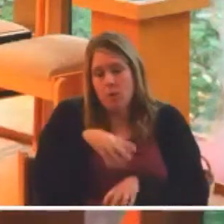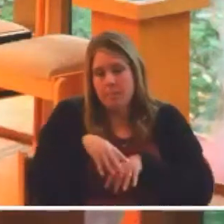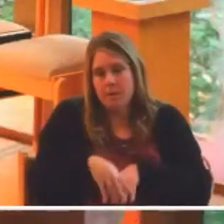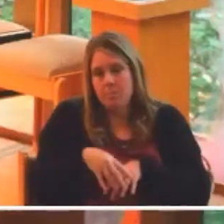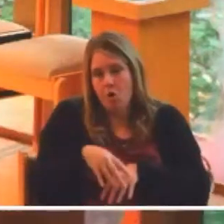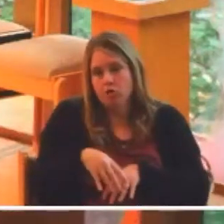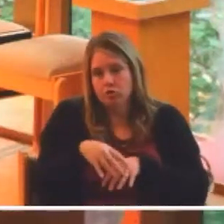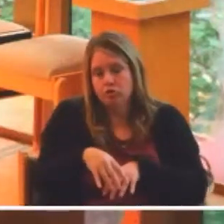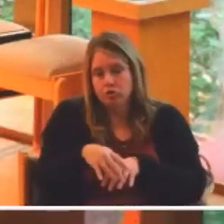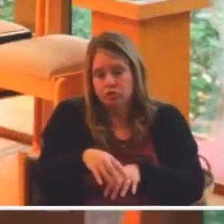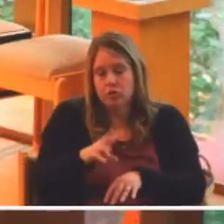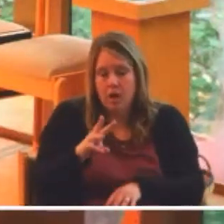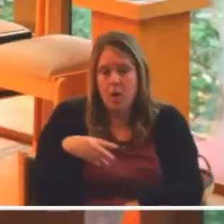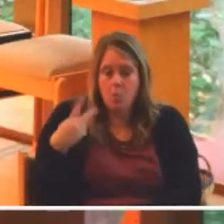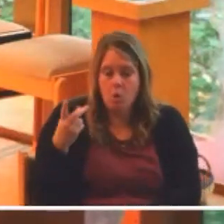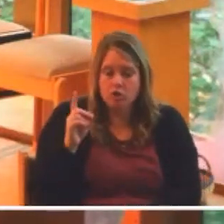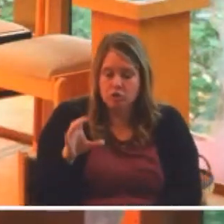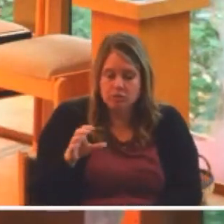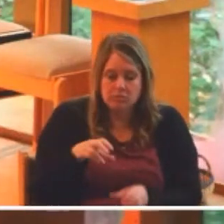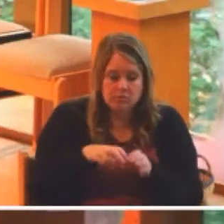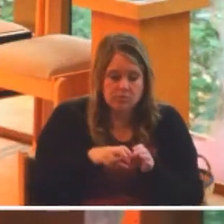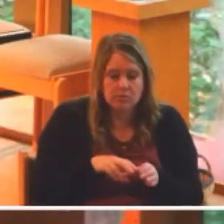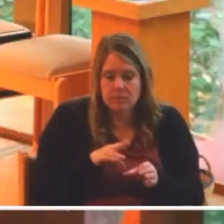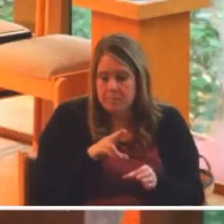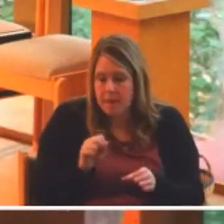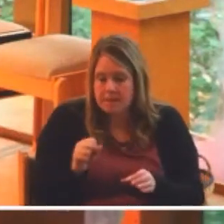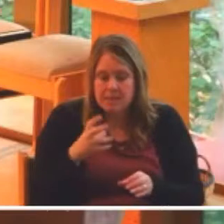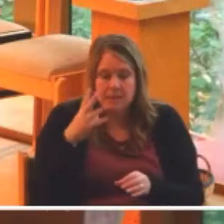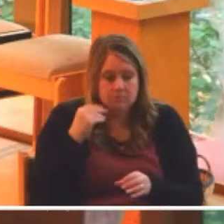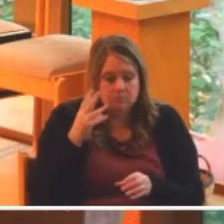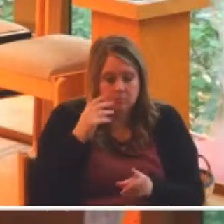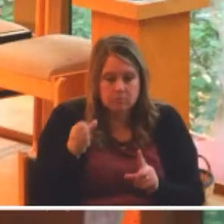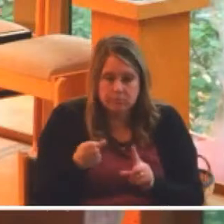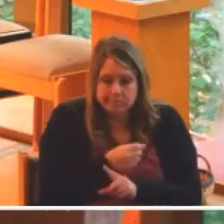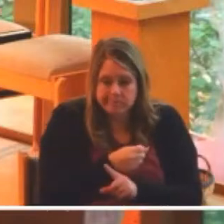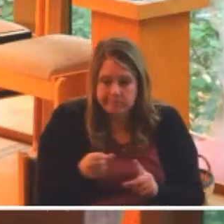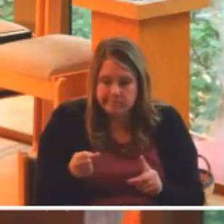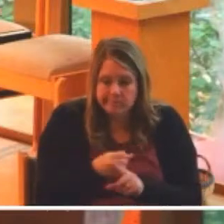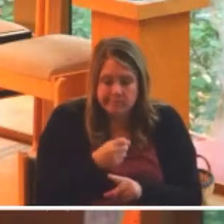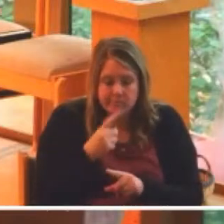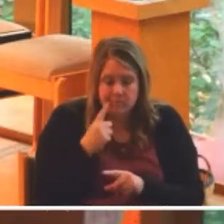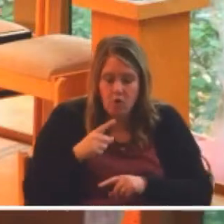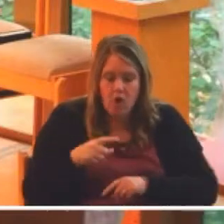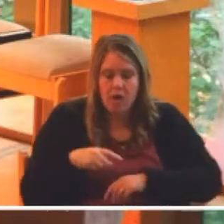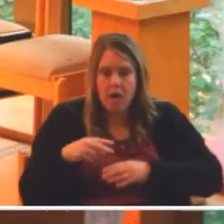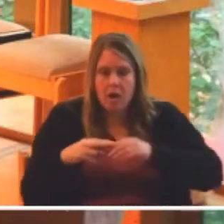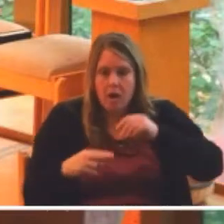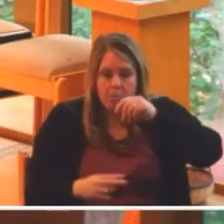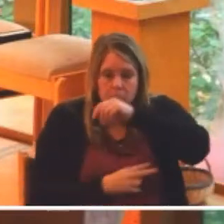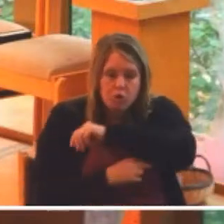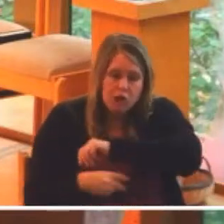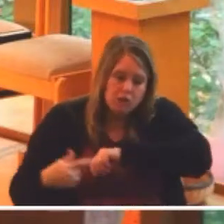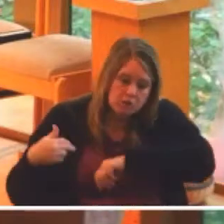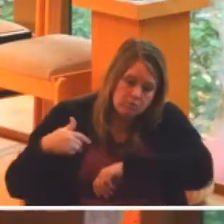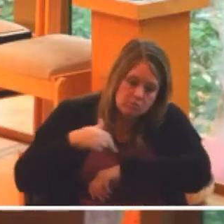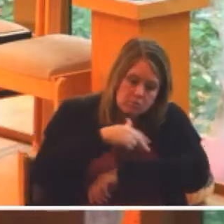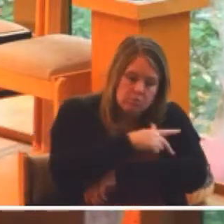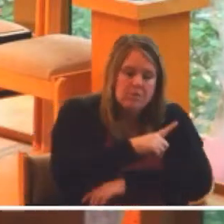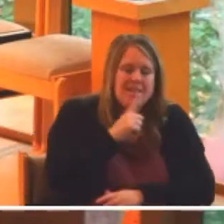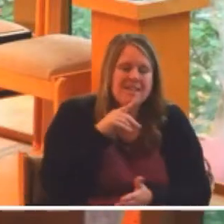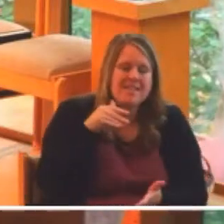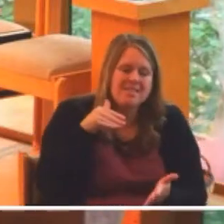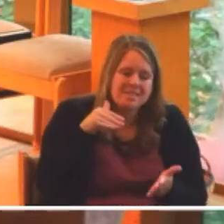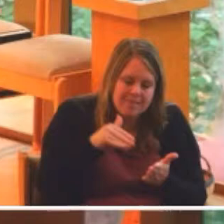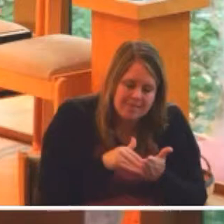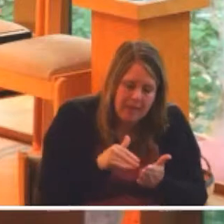the segregated North and South. They endured brutal assaults for simply walking across the bridge. Thousands of people have lost their lives fighting